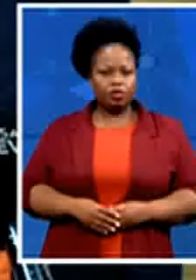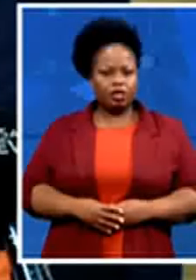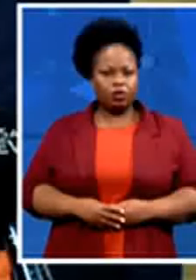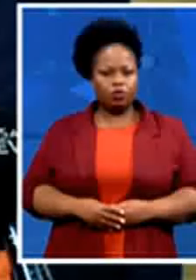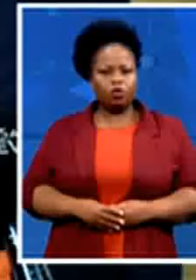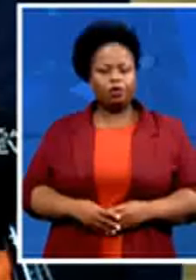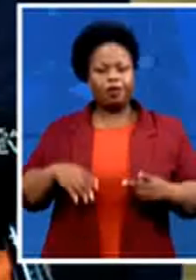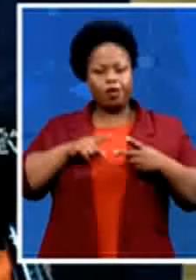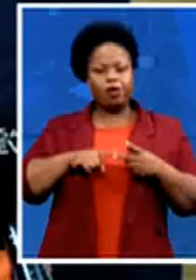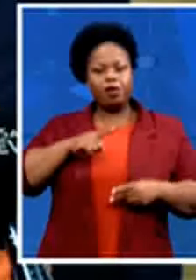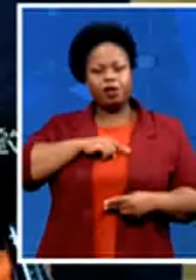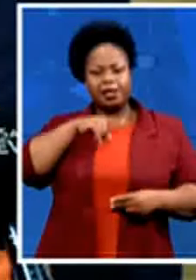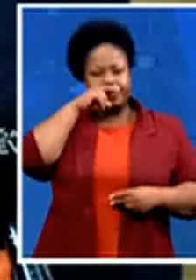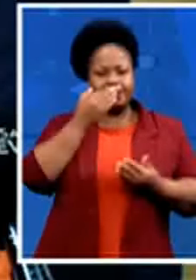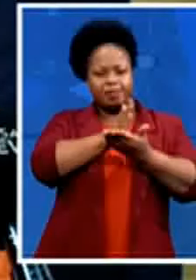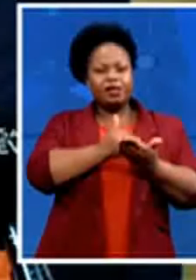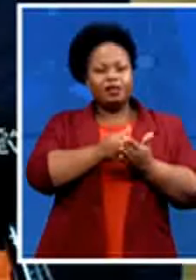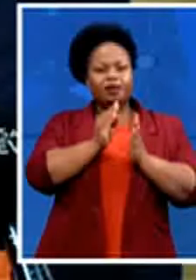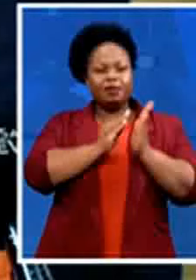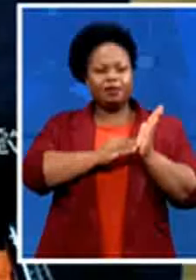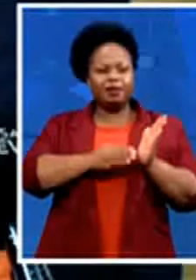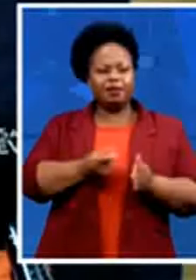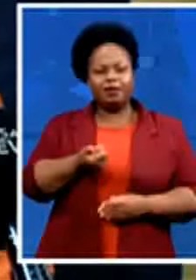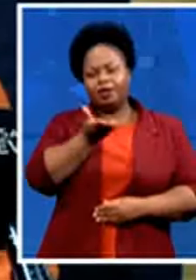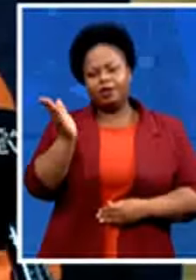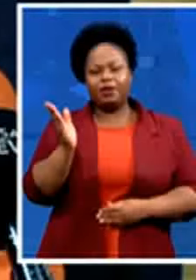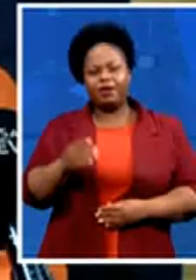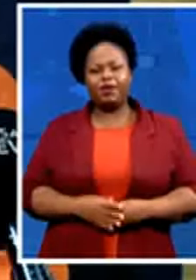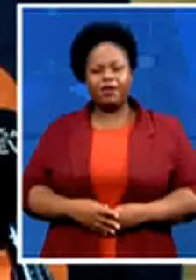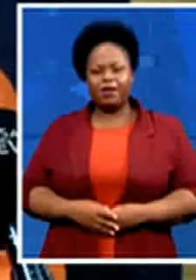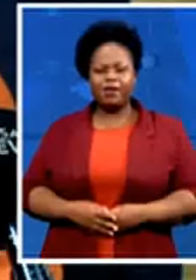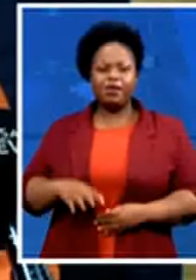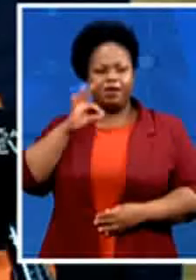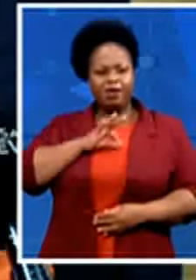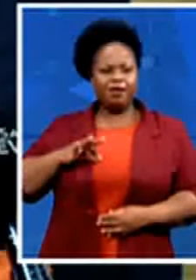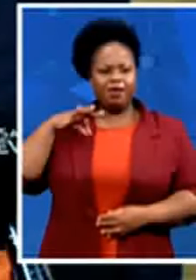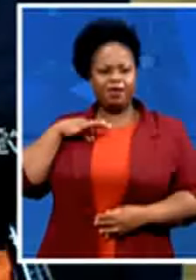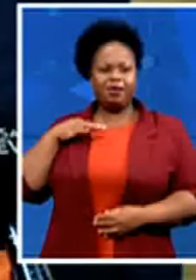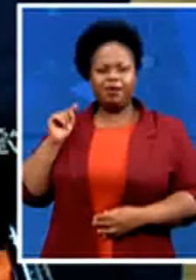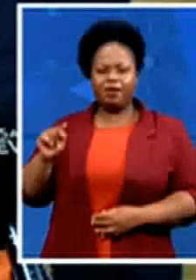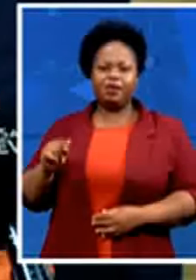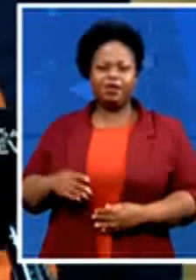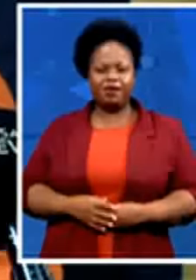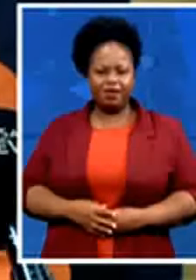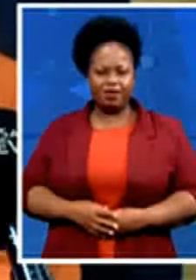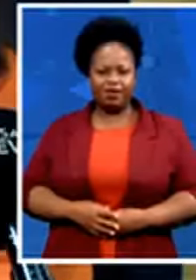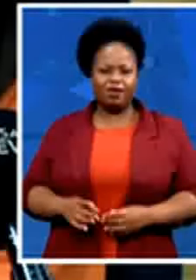the names of the some of the good mayoral candidates in some of our towns and cities